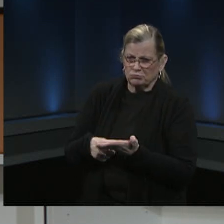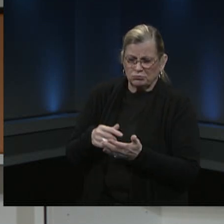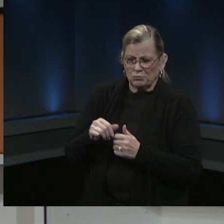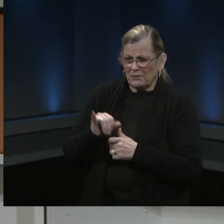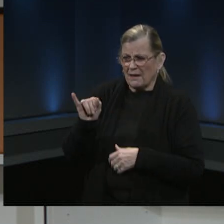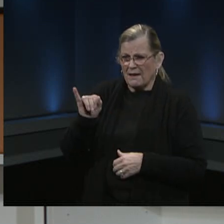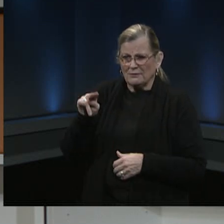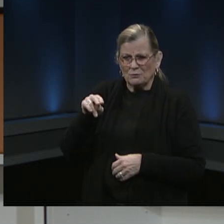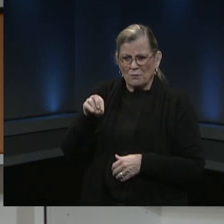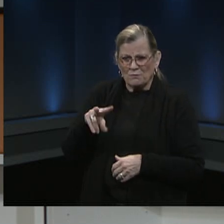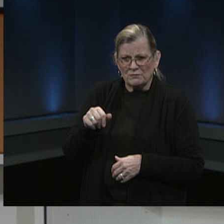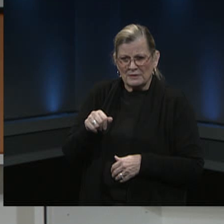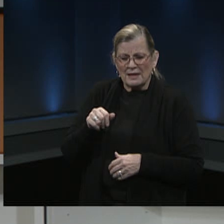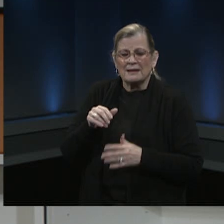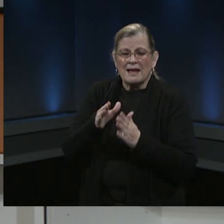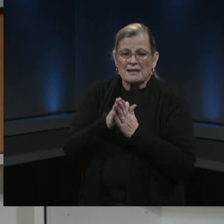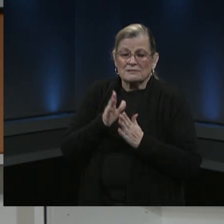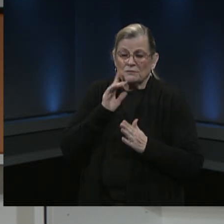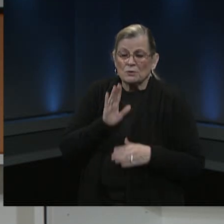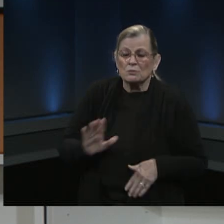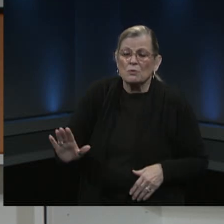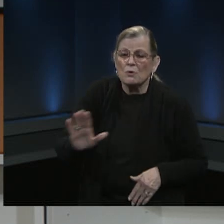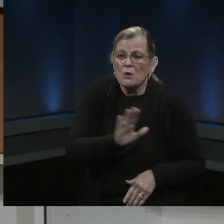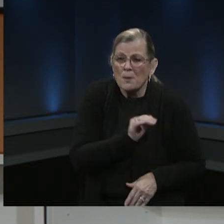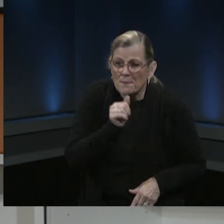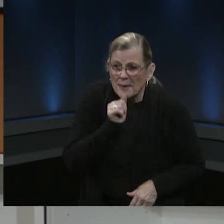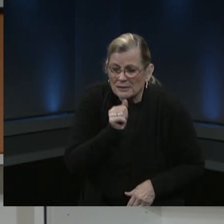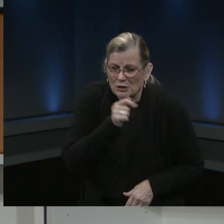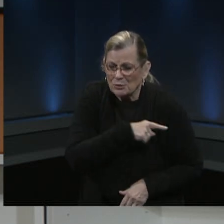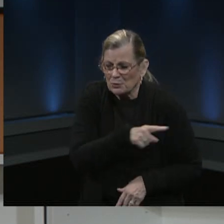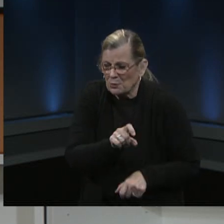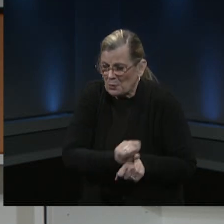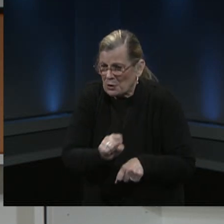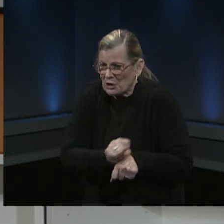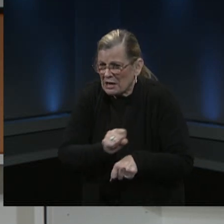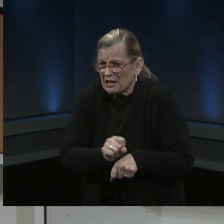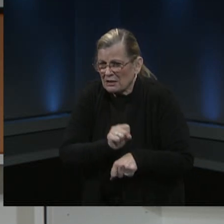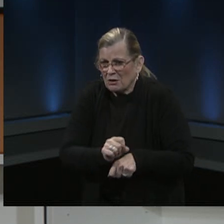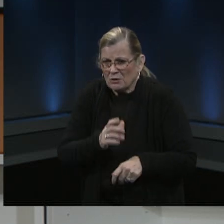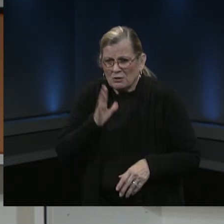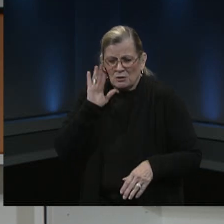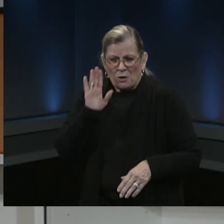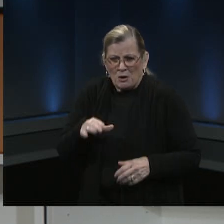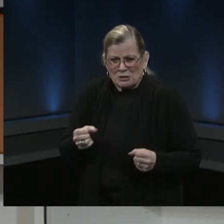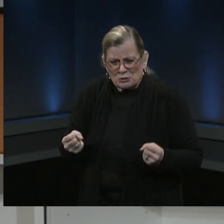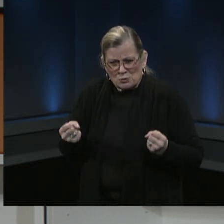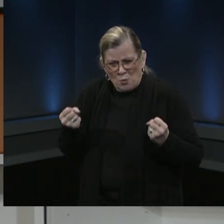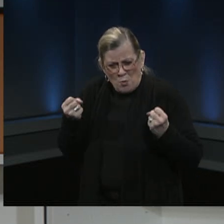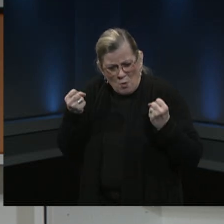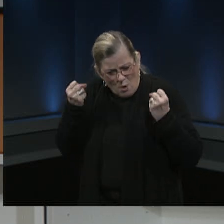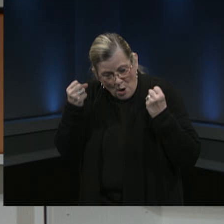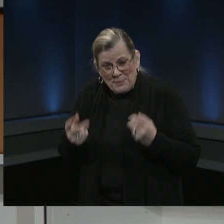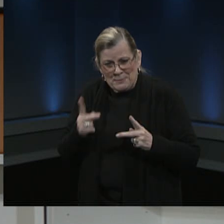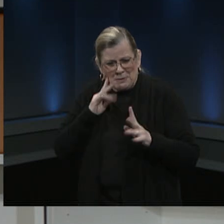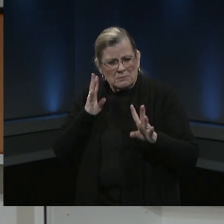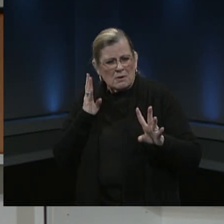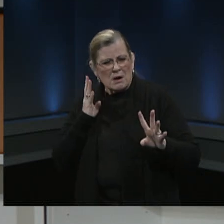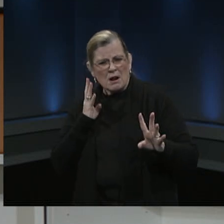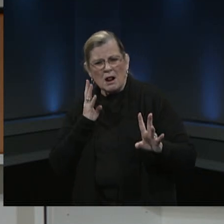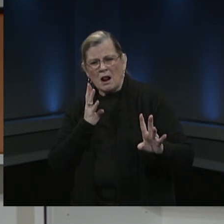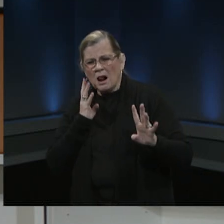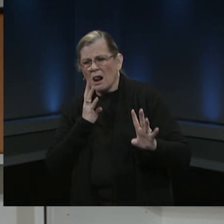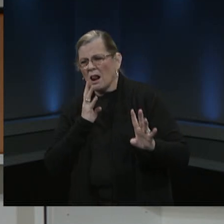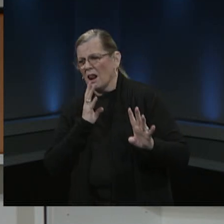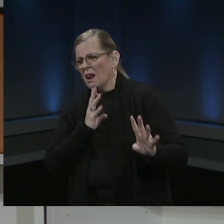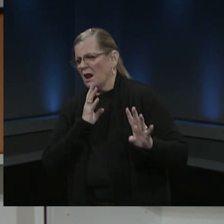a nova has been working hard at vaccinating thousands of people a day and we're confident over the next just